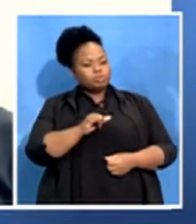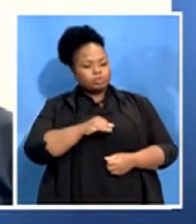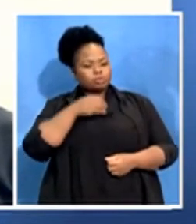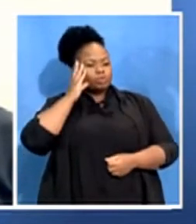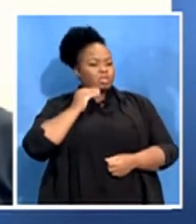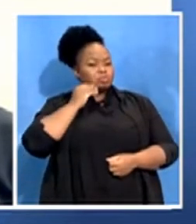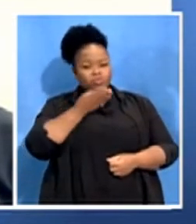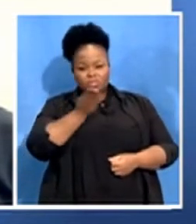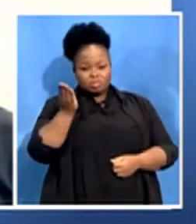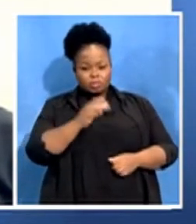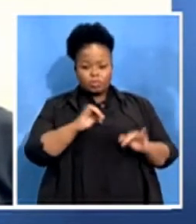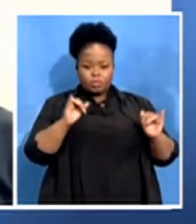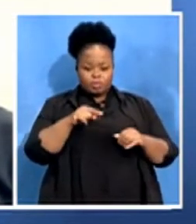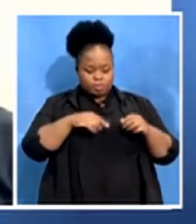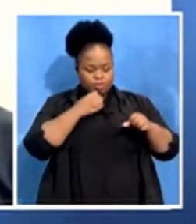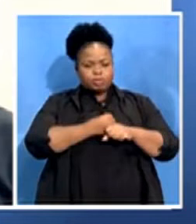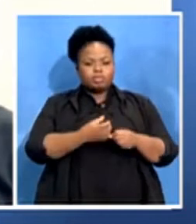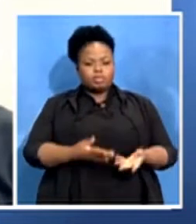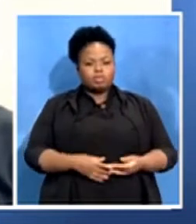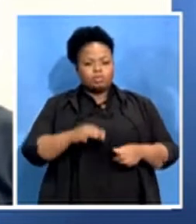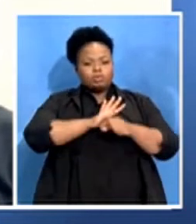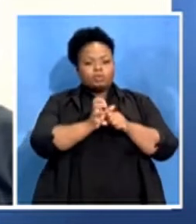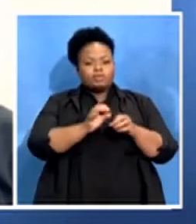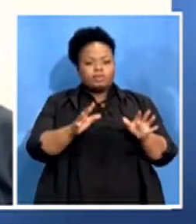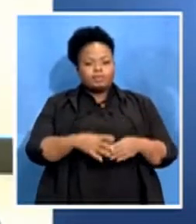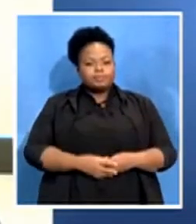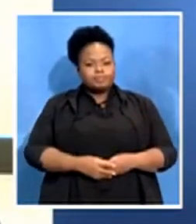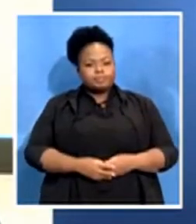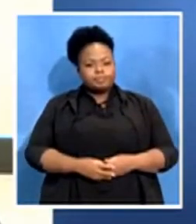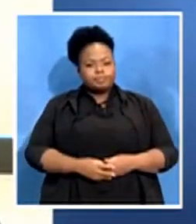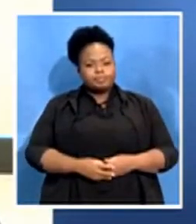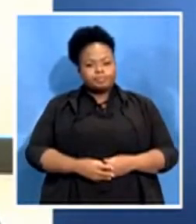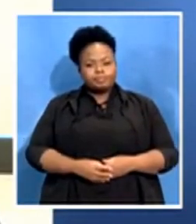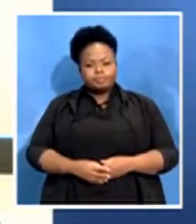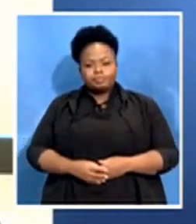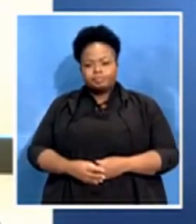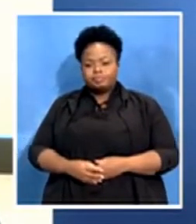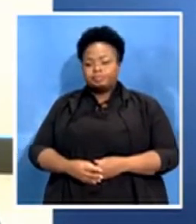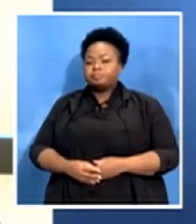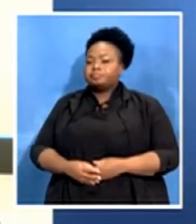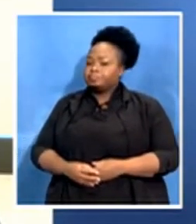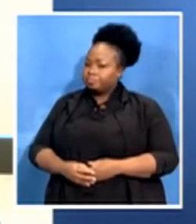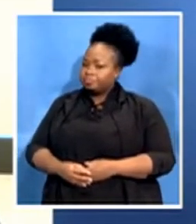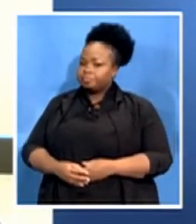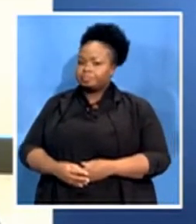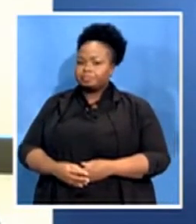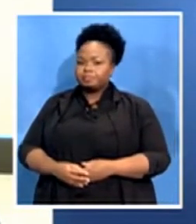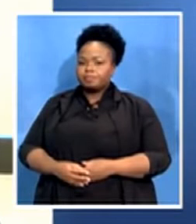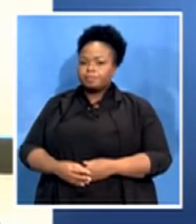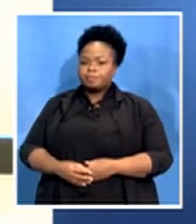with the COVID-19 pandemic? Well there's been a great